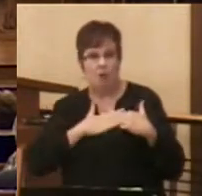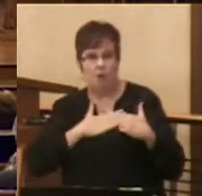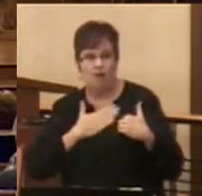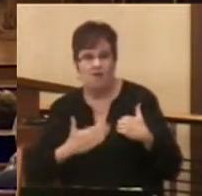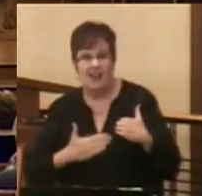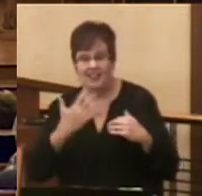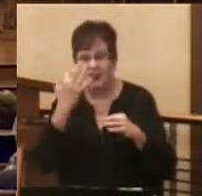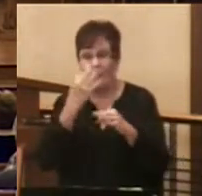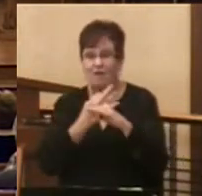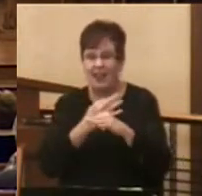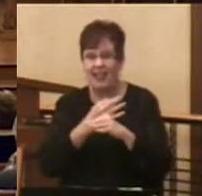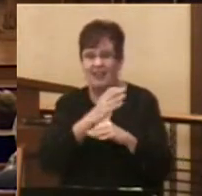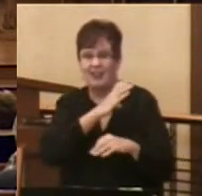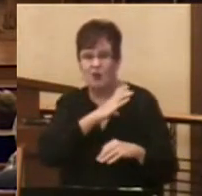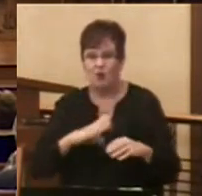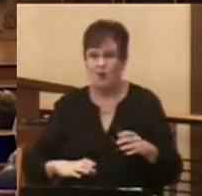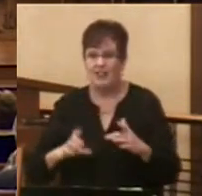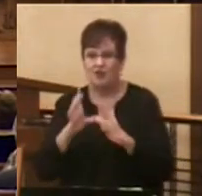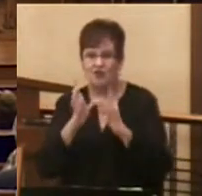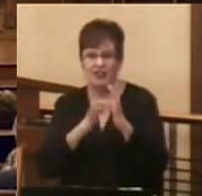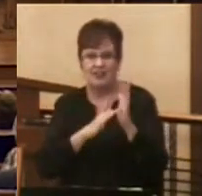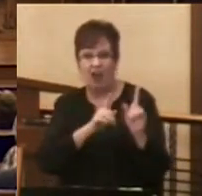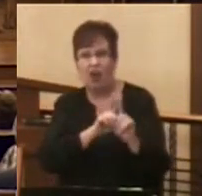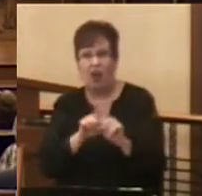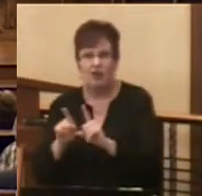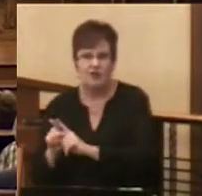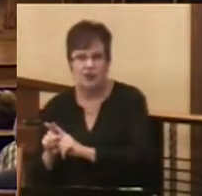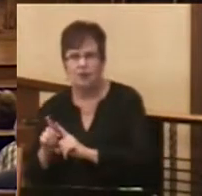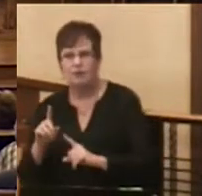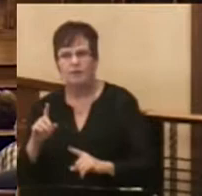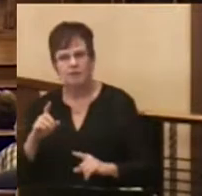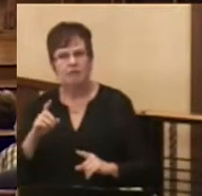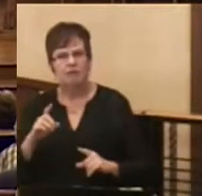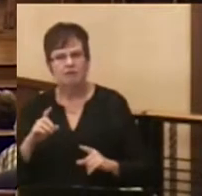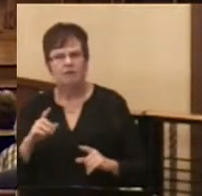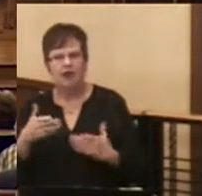faith in Christ Jesus, but then also make room for reincarnation?